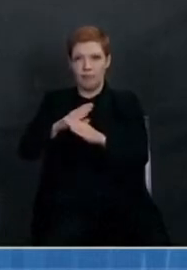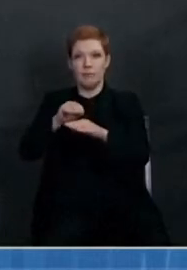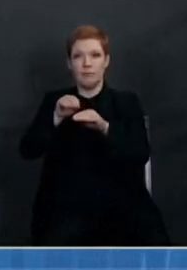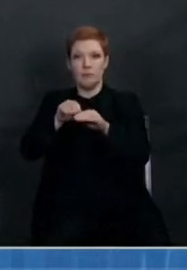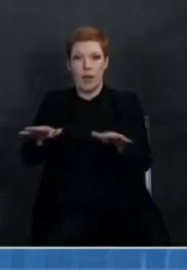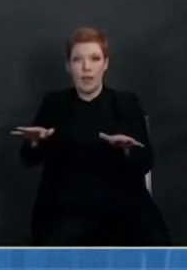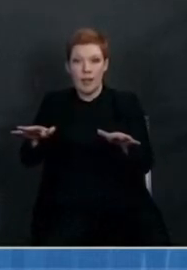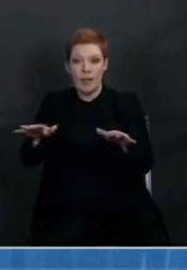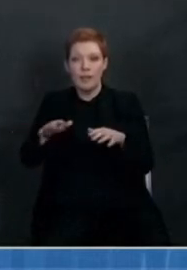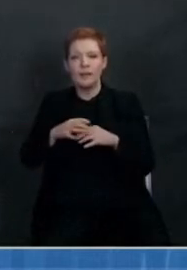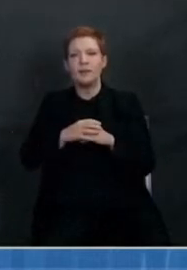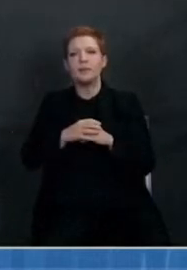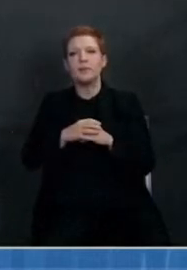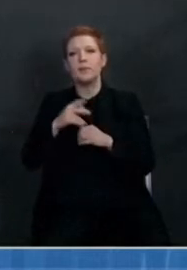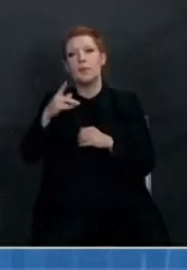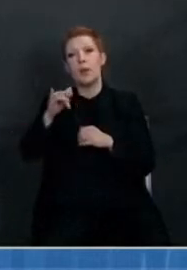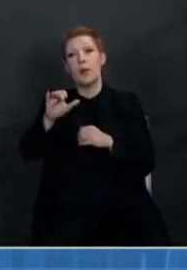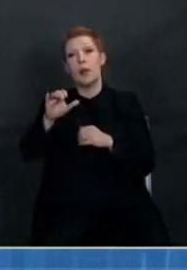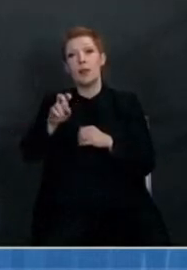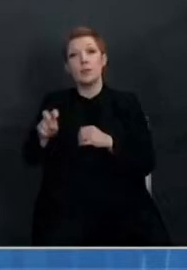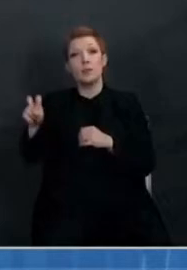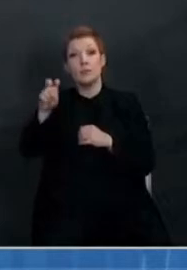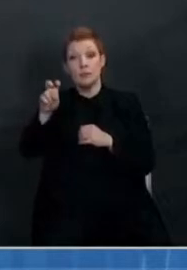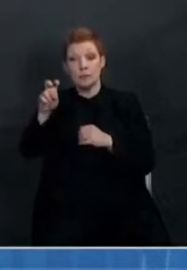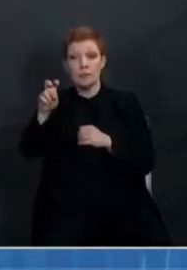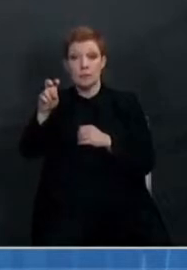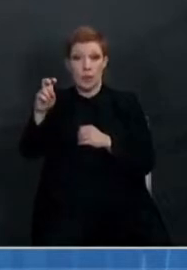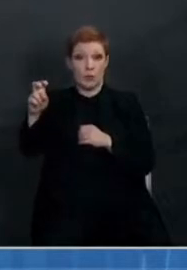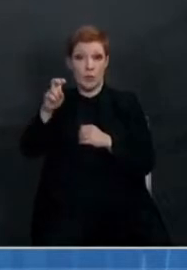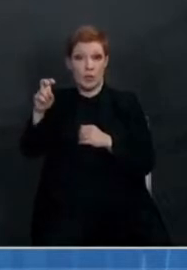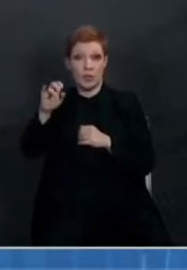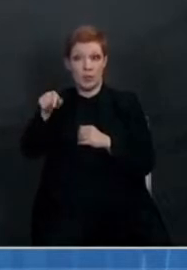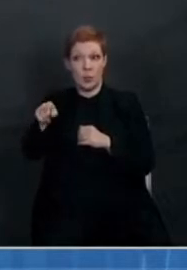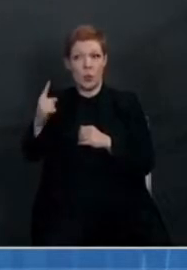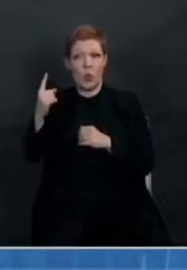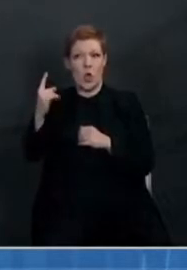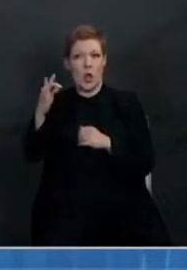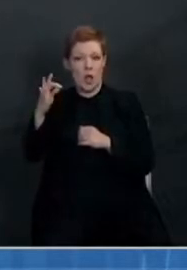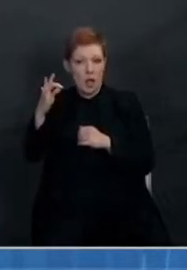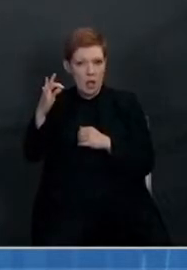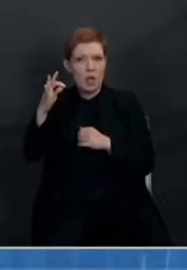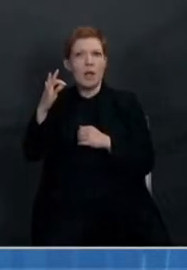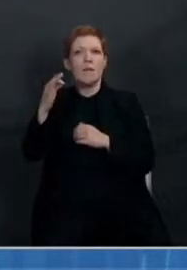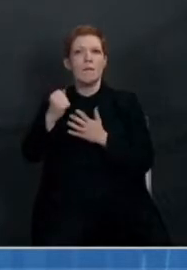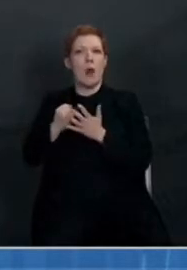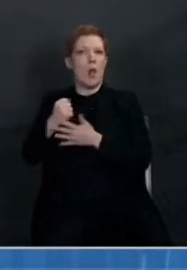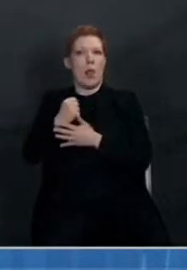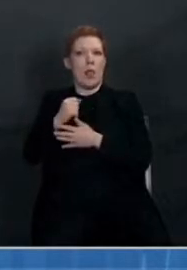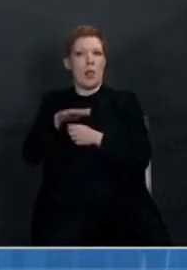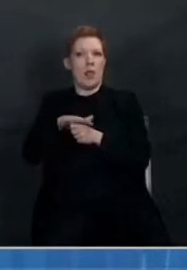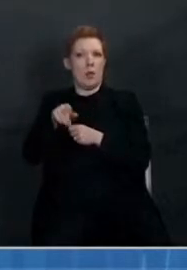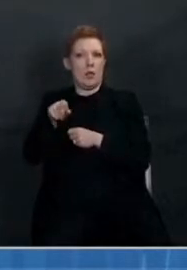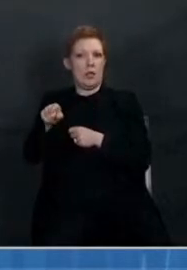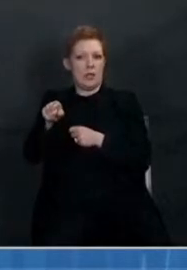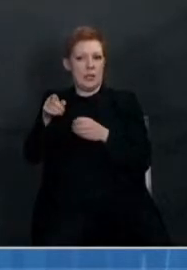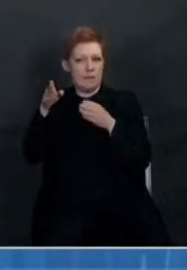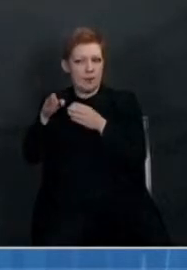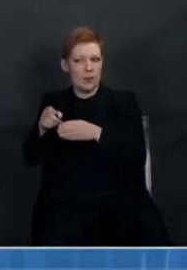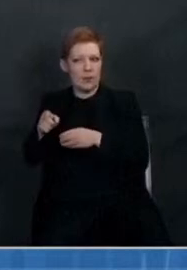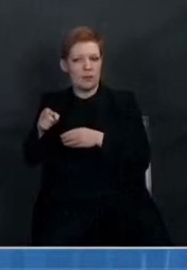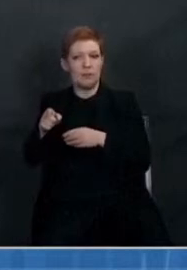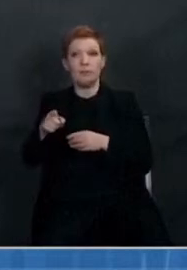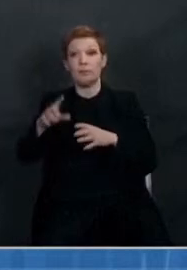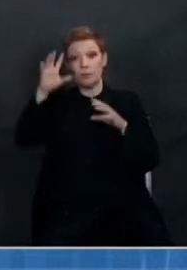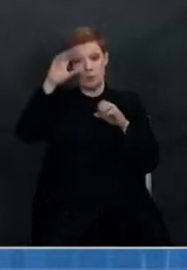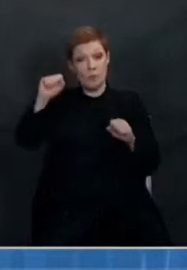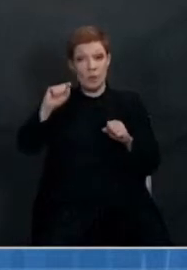and public transportation is one of their priority areas. On the President's first full day in the office, he